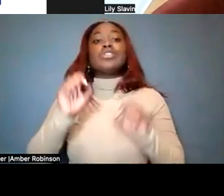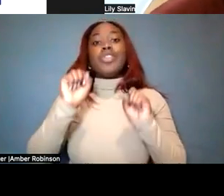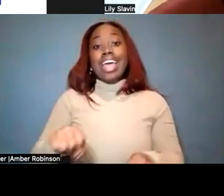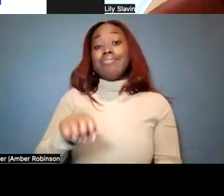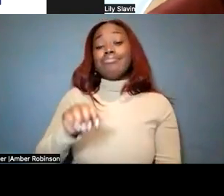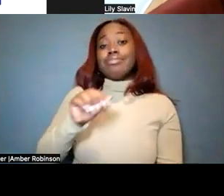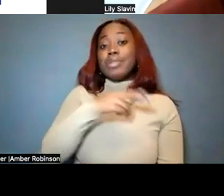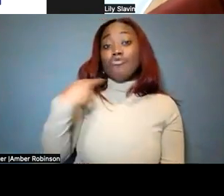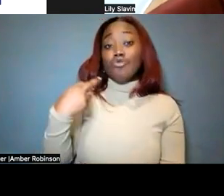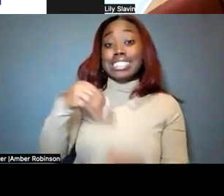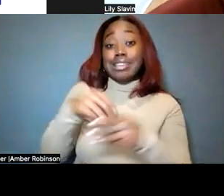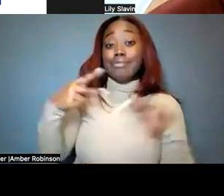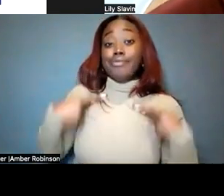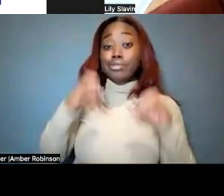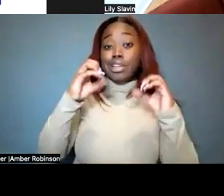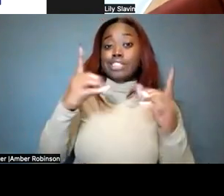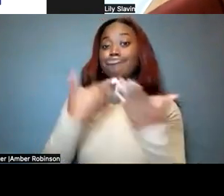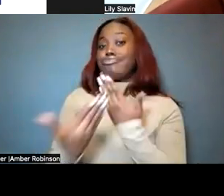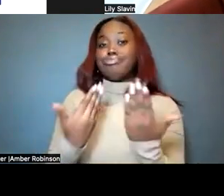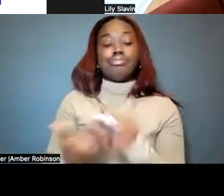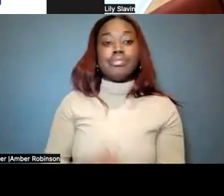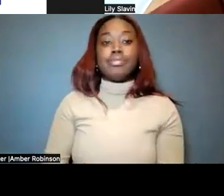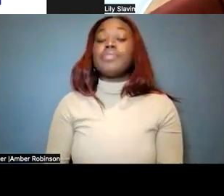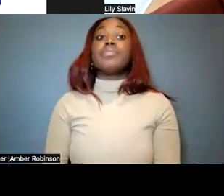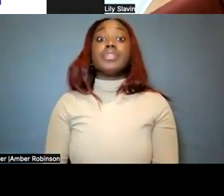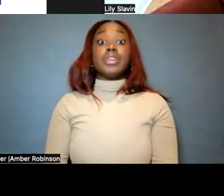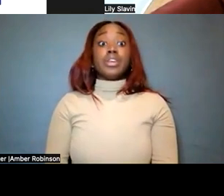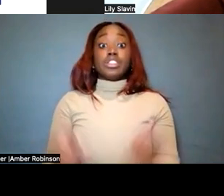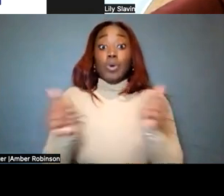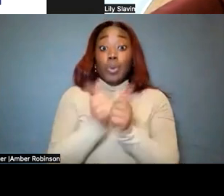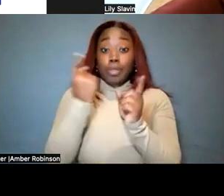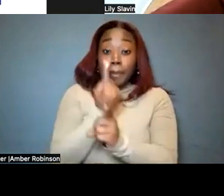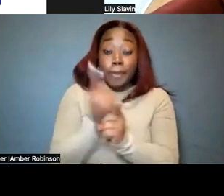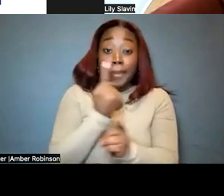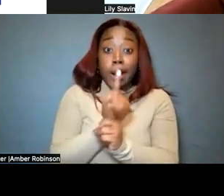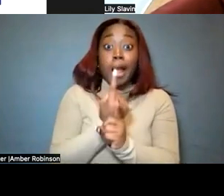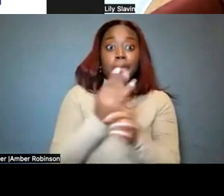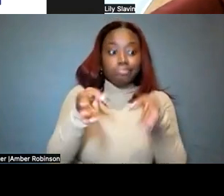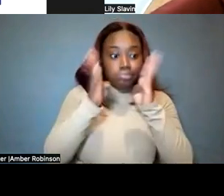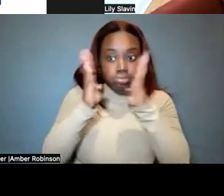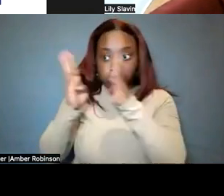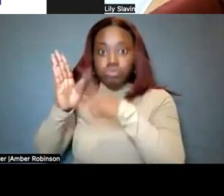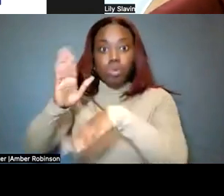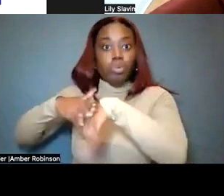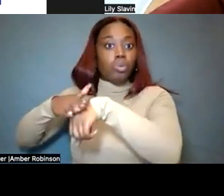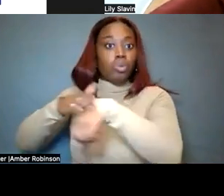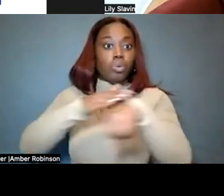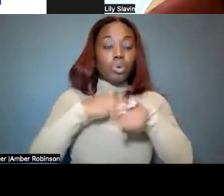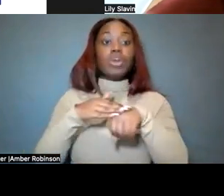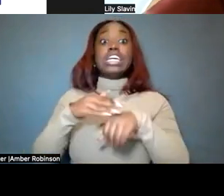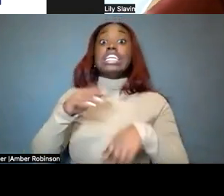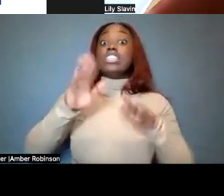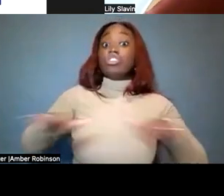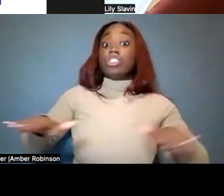take in physical education anyway. And with proper precautions, kids with charge